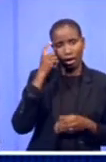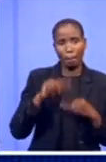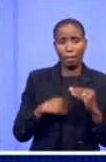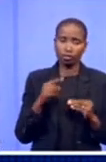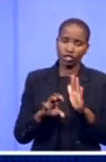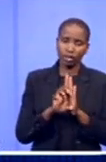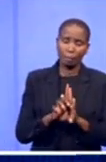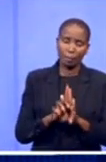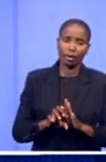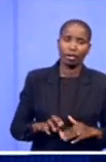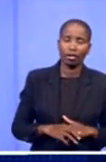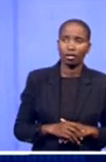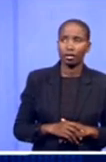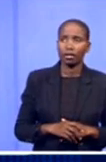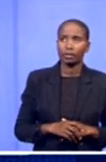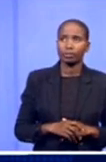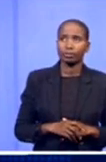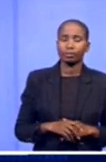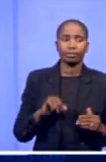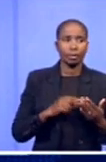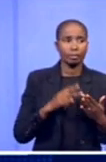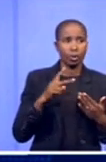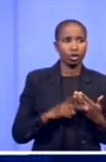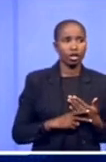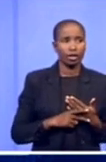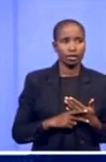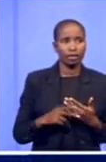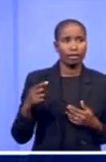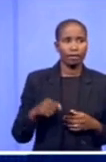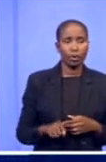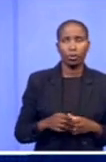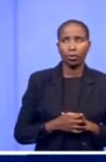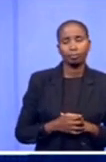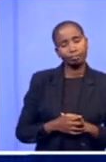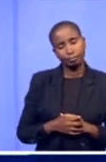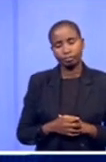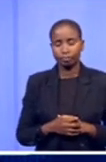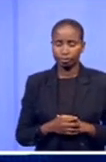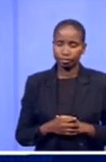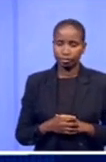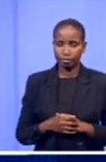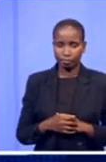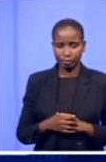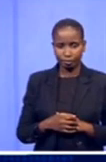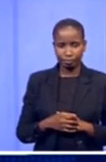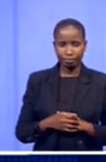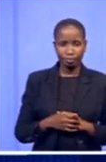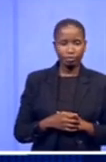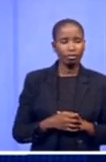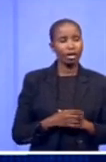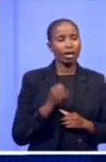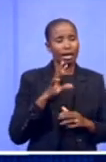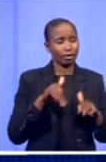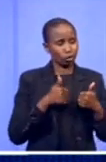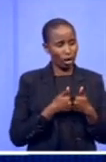projects that have seen challenges, you know, before we were clear, for